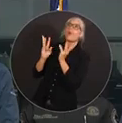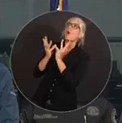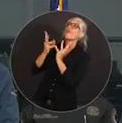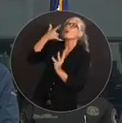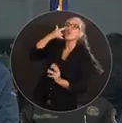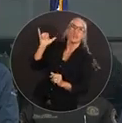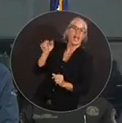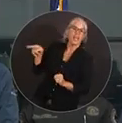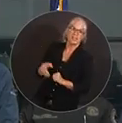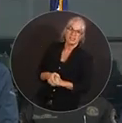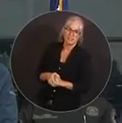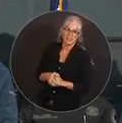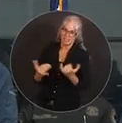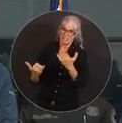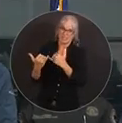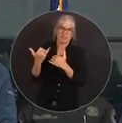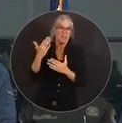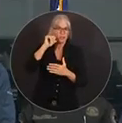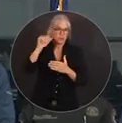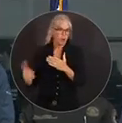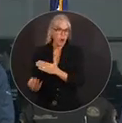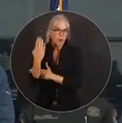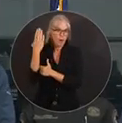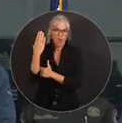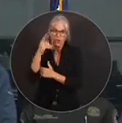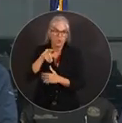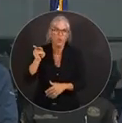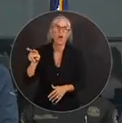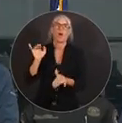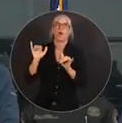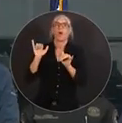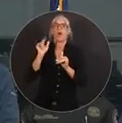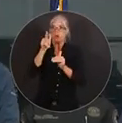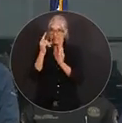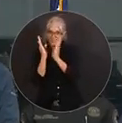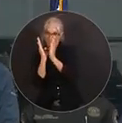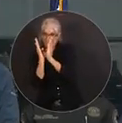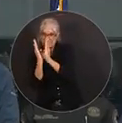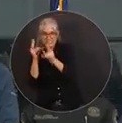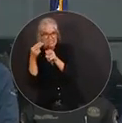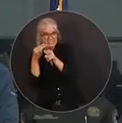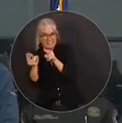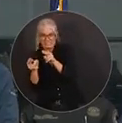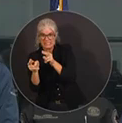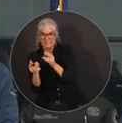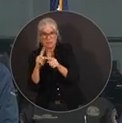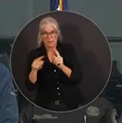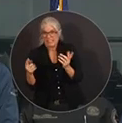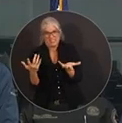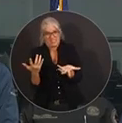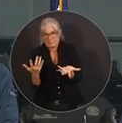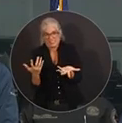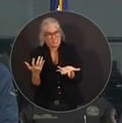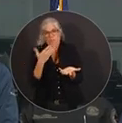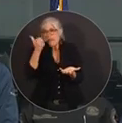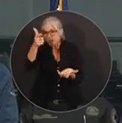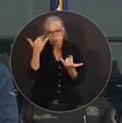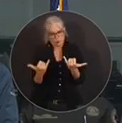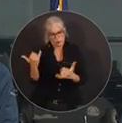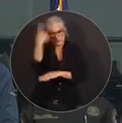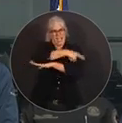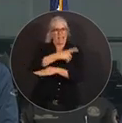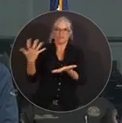morning. You may have a window where it may be safe, but you may not. So use today as your day to